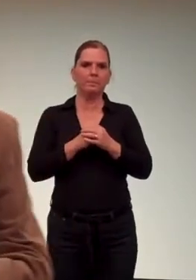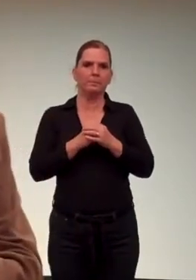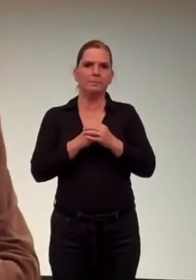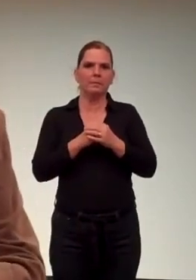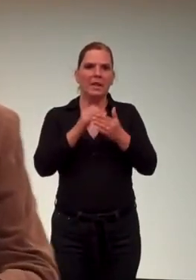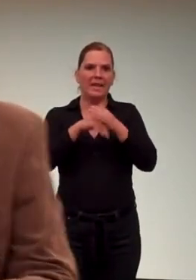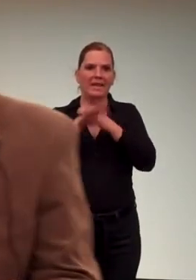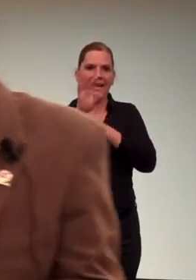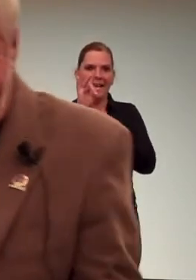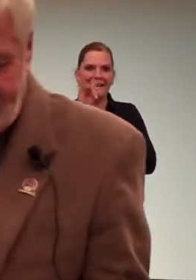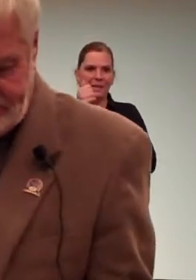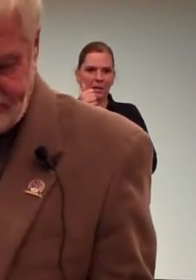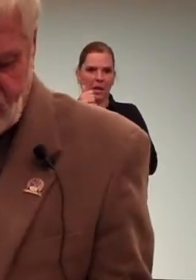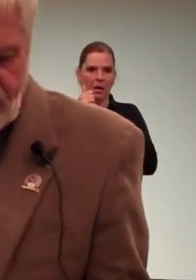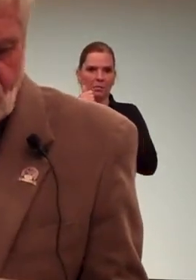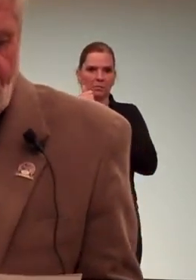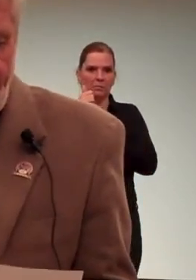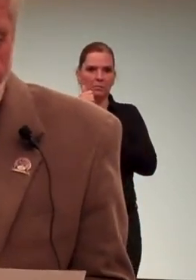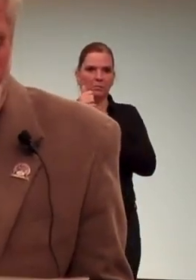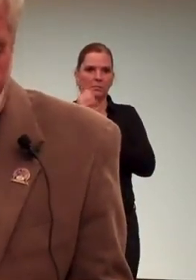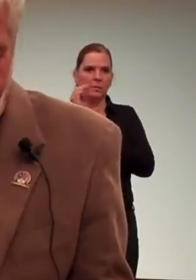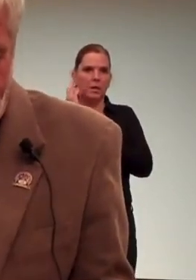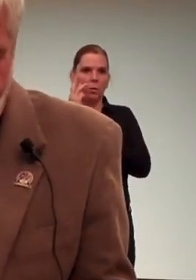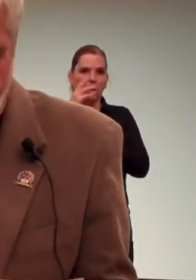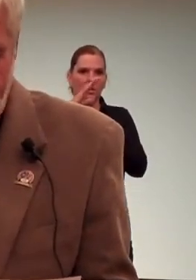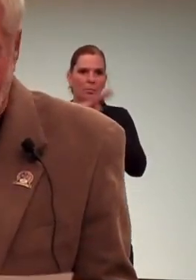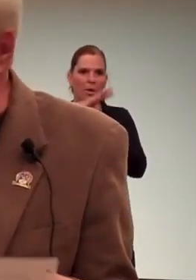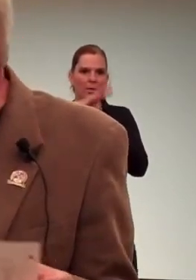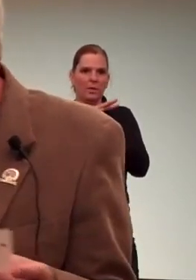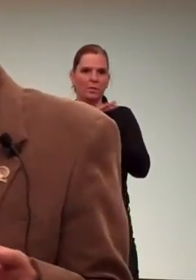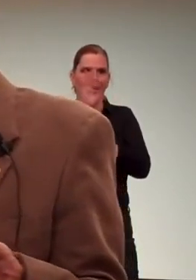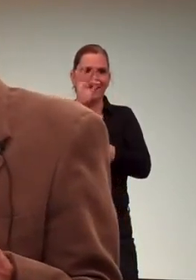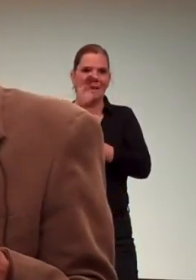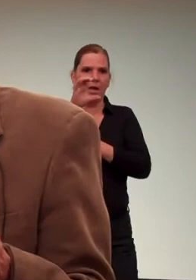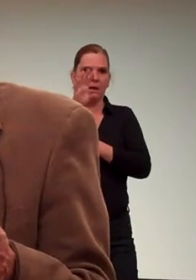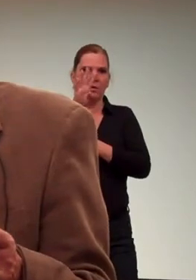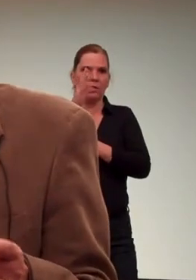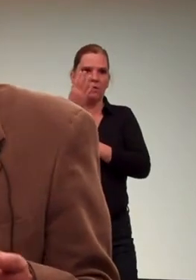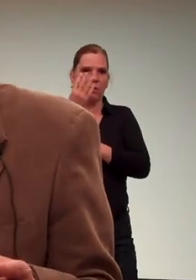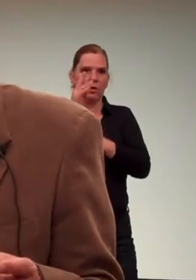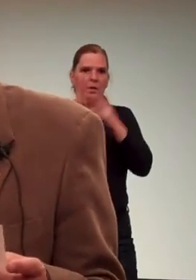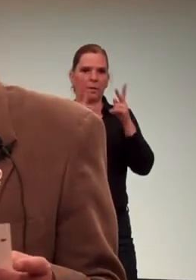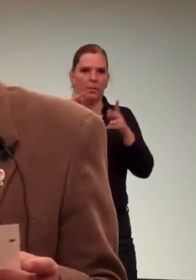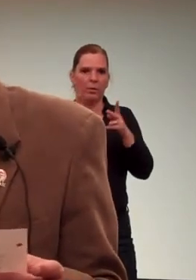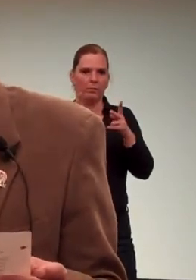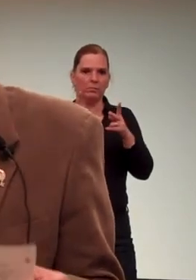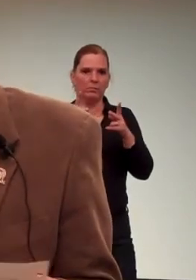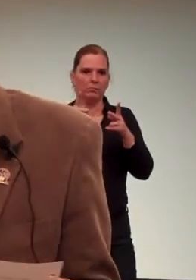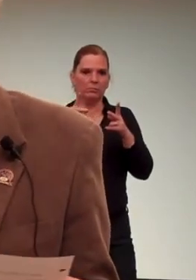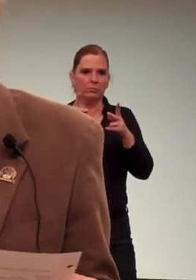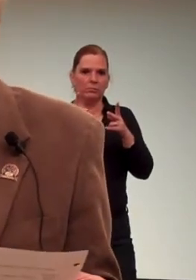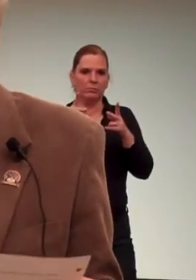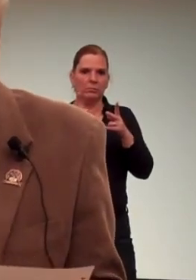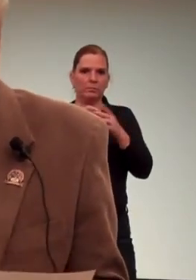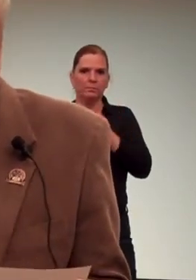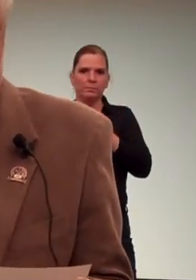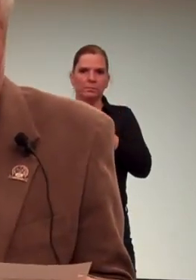In 1810, wheeling's population was 914 in that census,